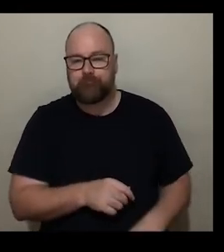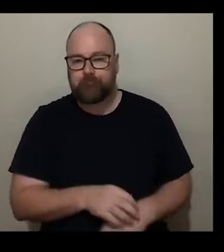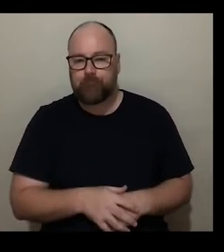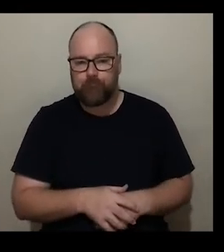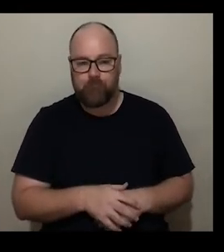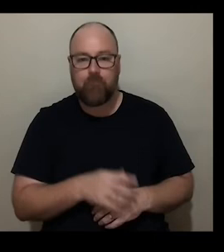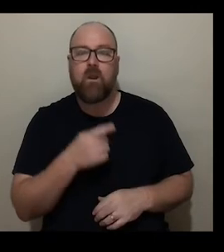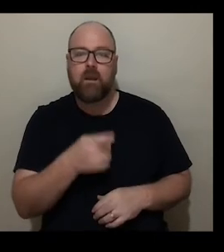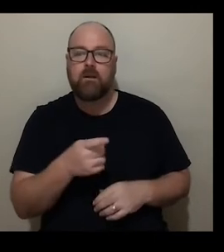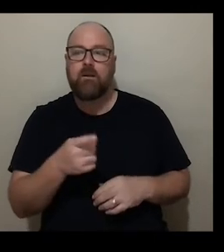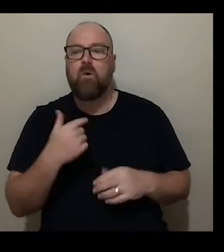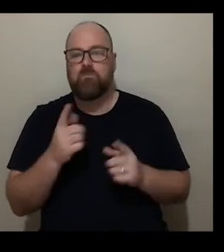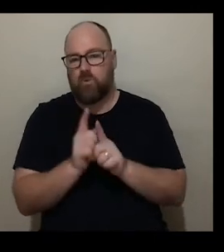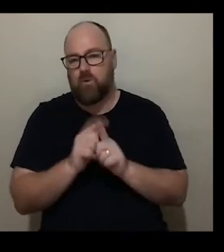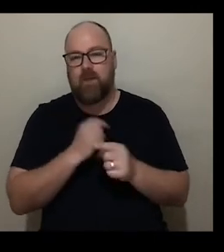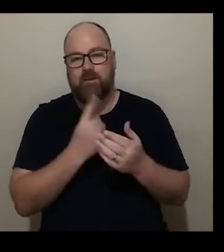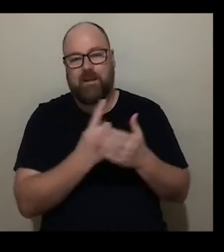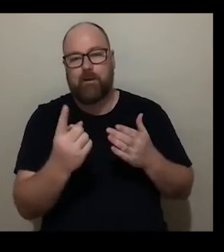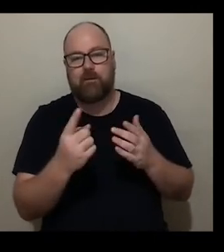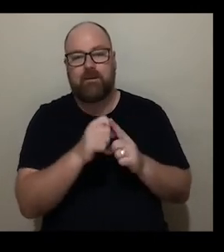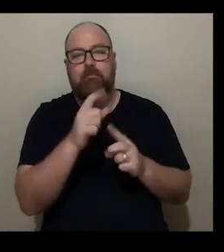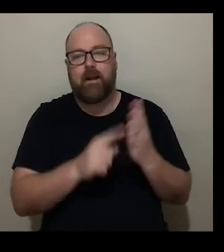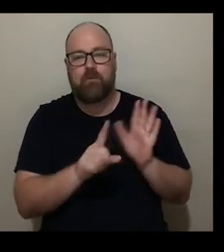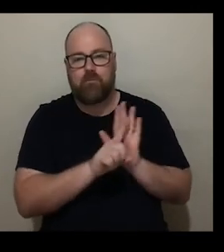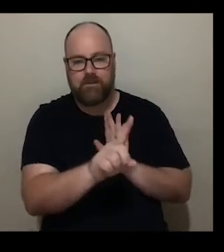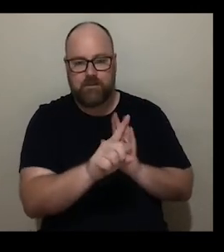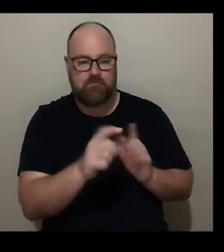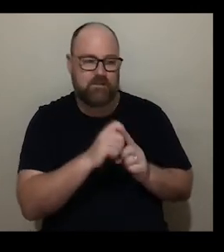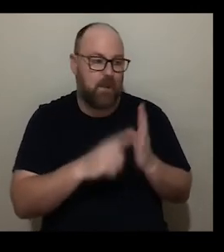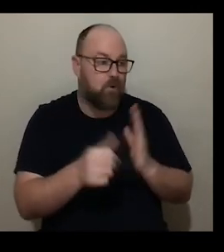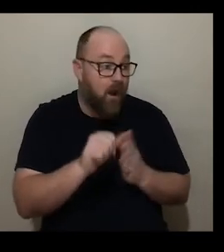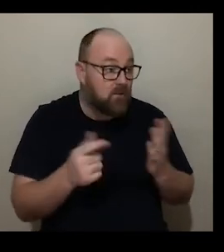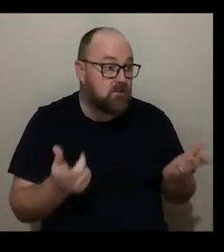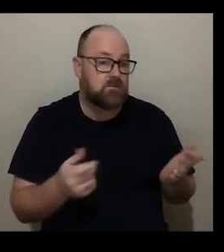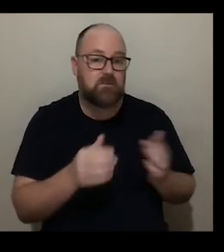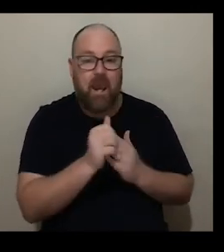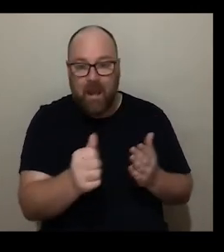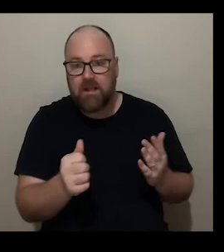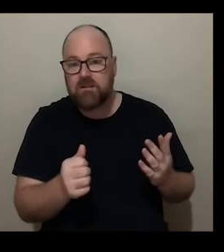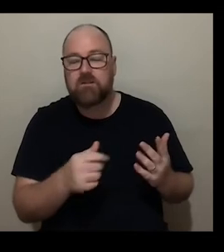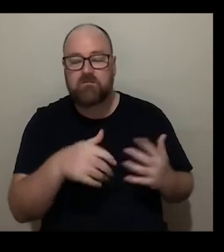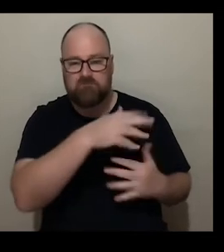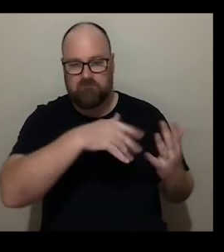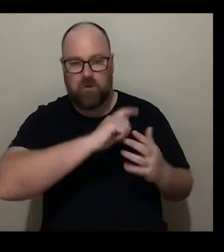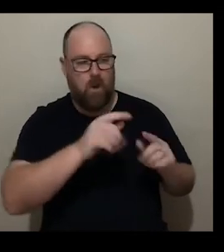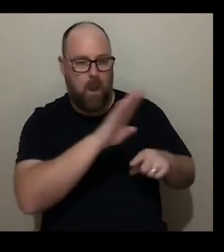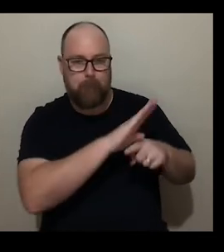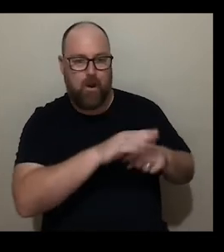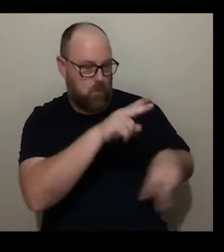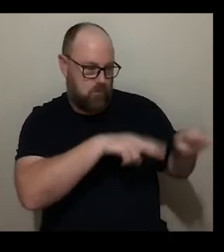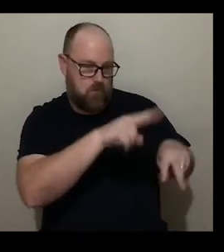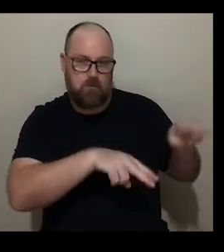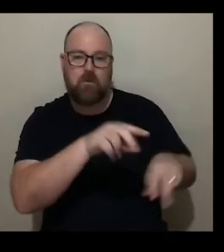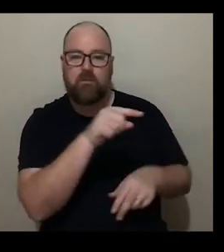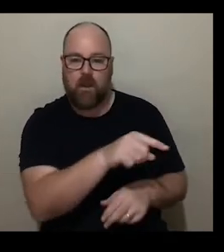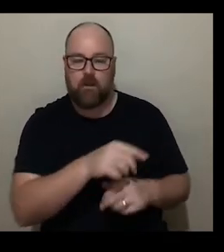another and then of course we have independent disability representation there so that's disabled artists disabled leaders voices in the room that can speak